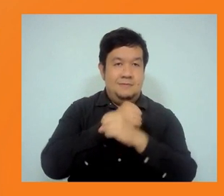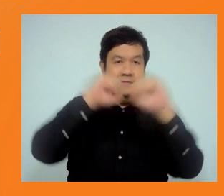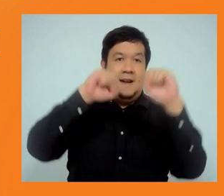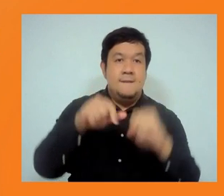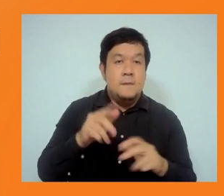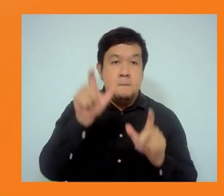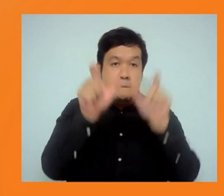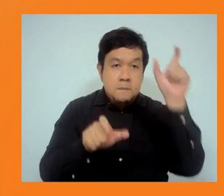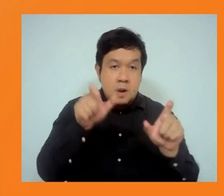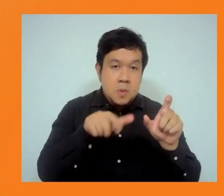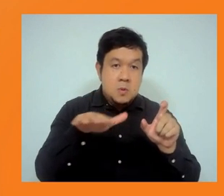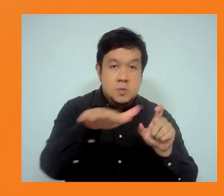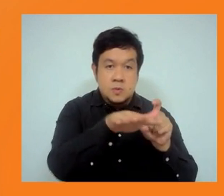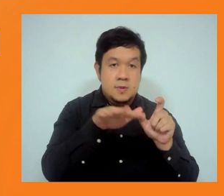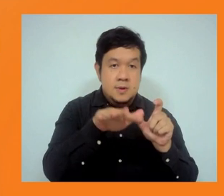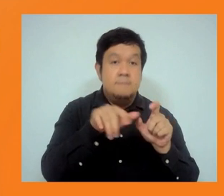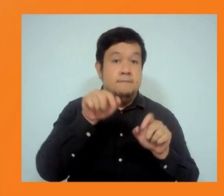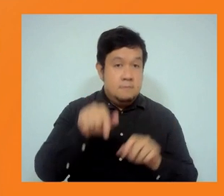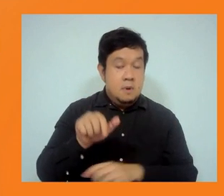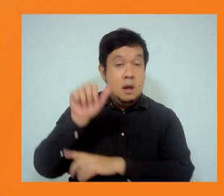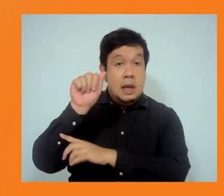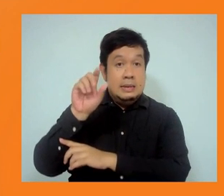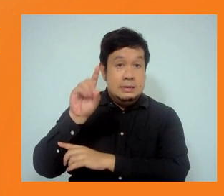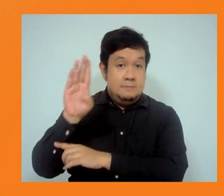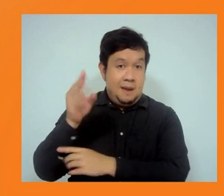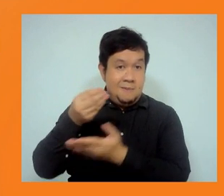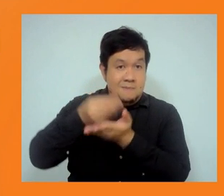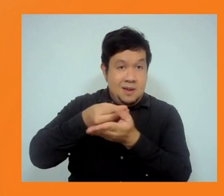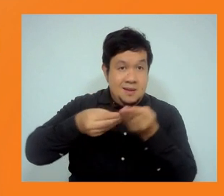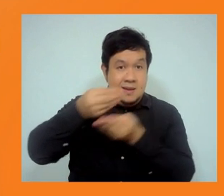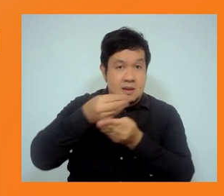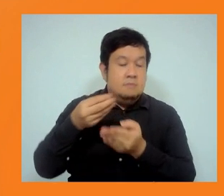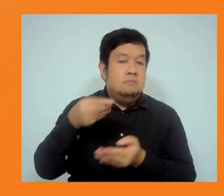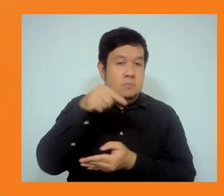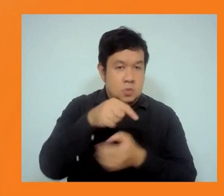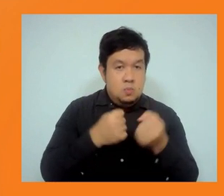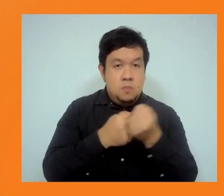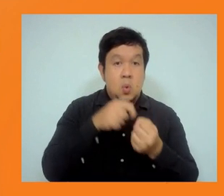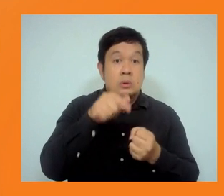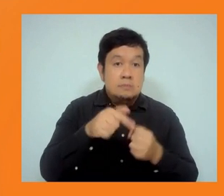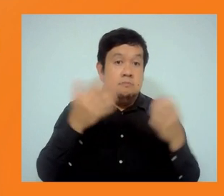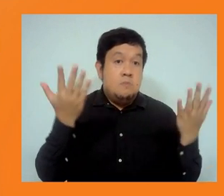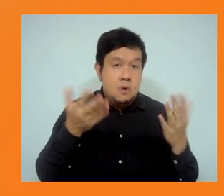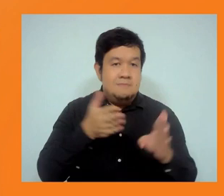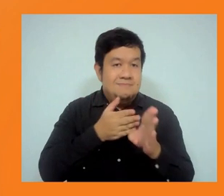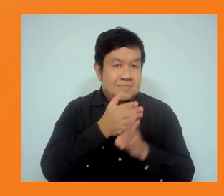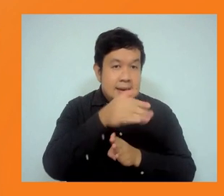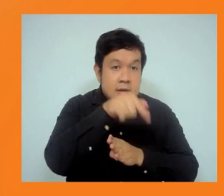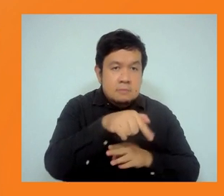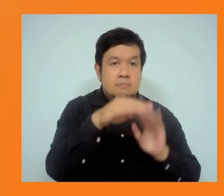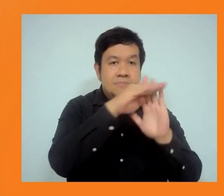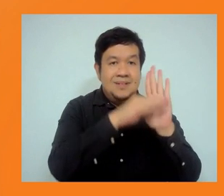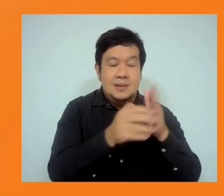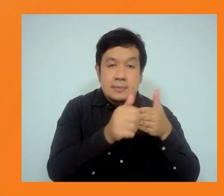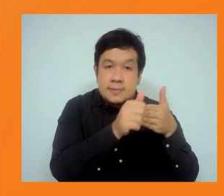So that's very much our goal. And the directions for this are heavily guided by the ADB Independent